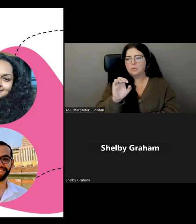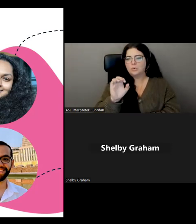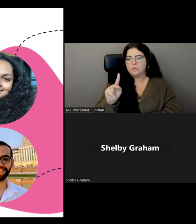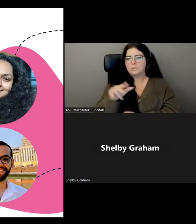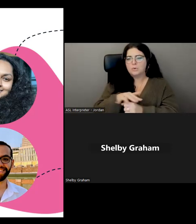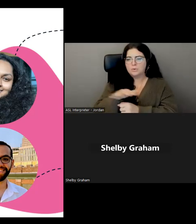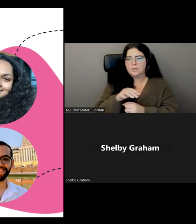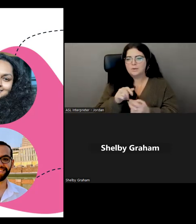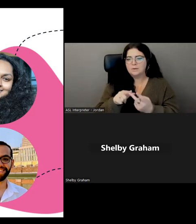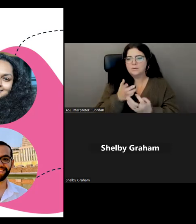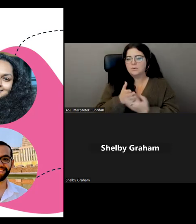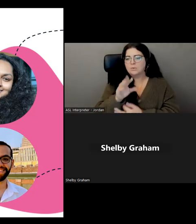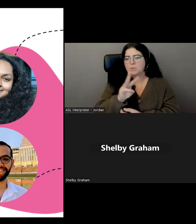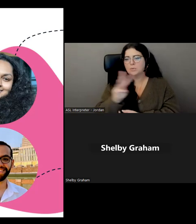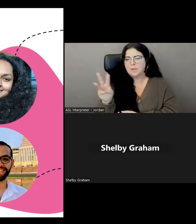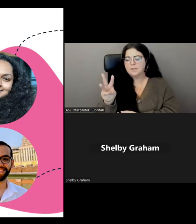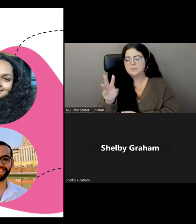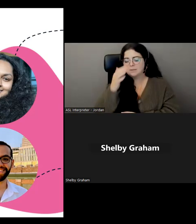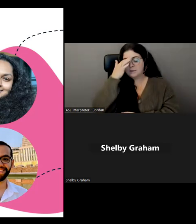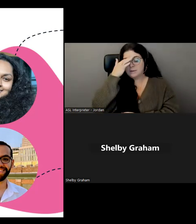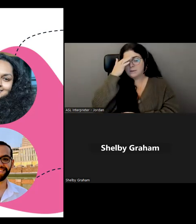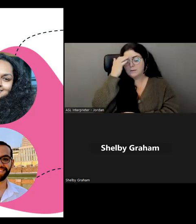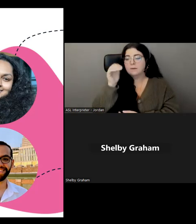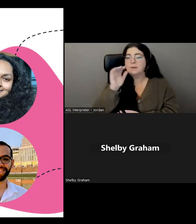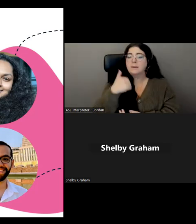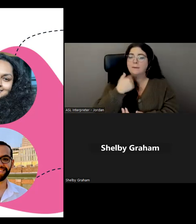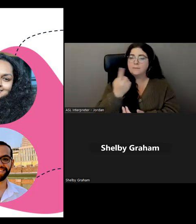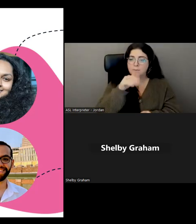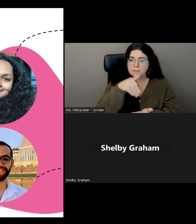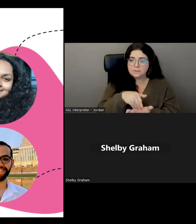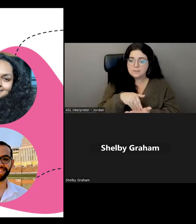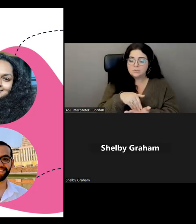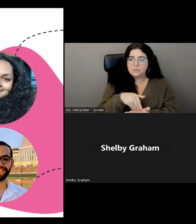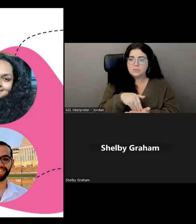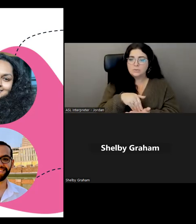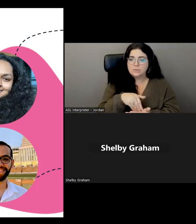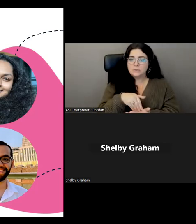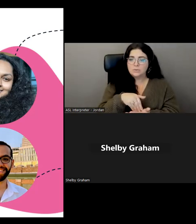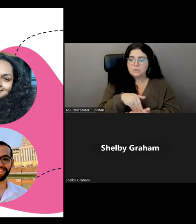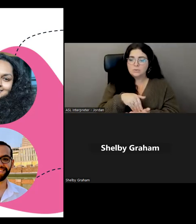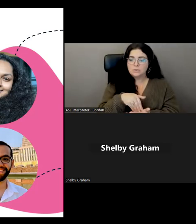like through Western. We also have someone in Central. And we also have